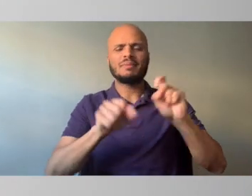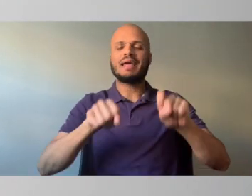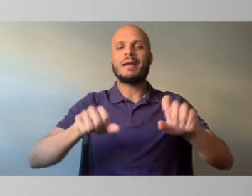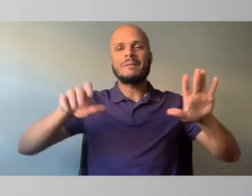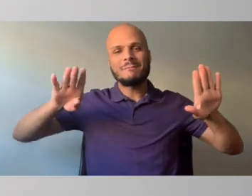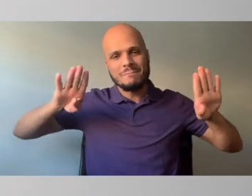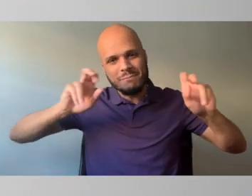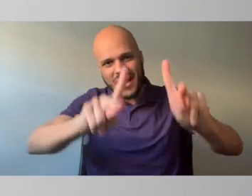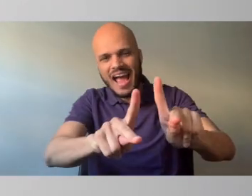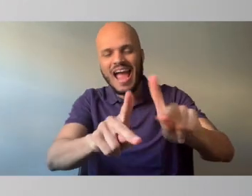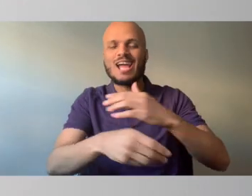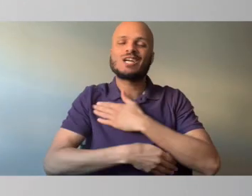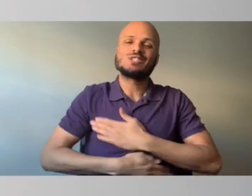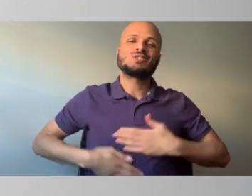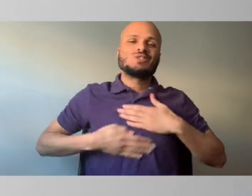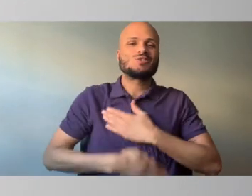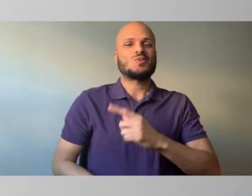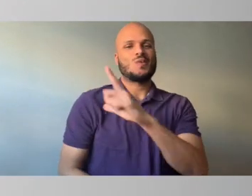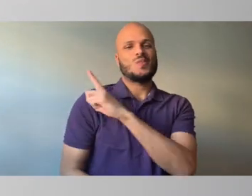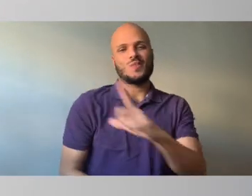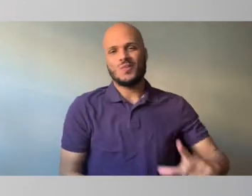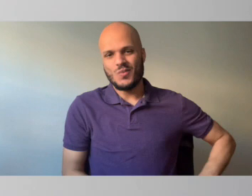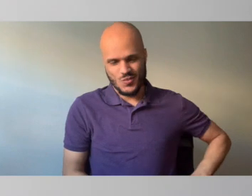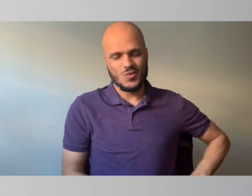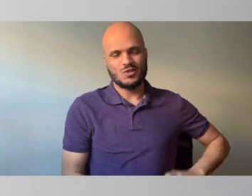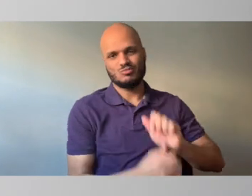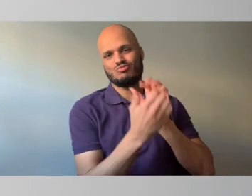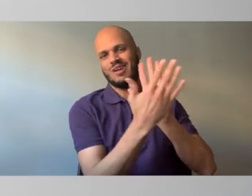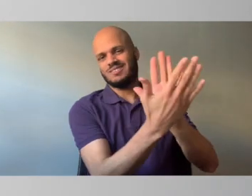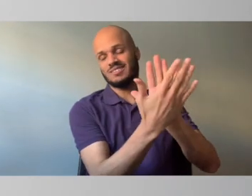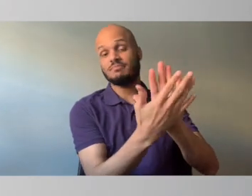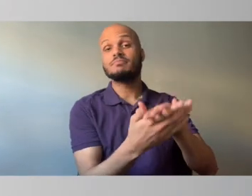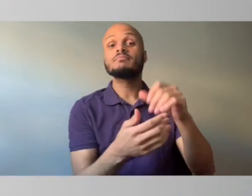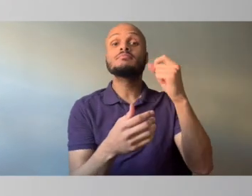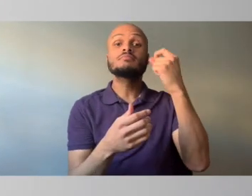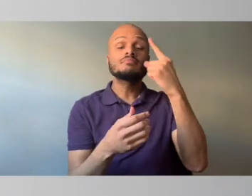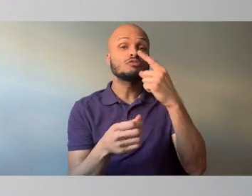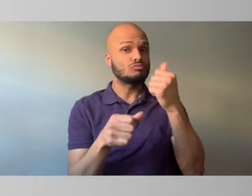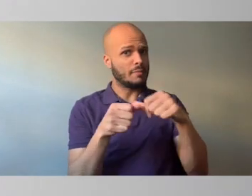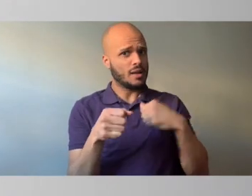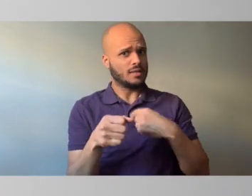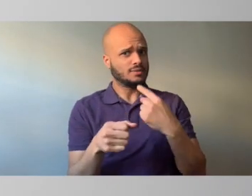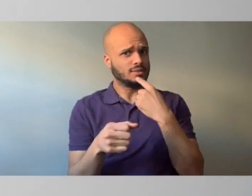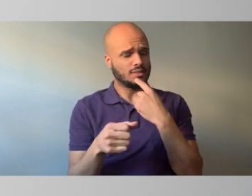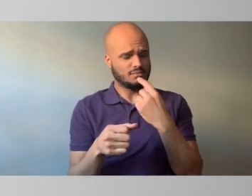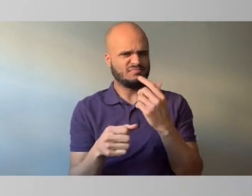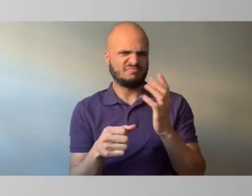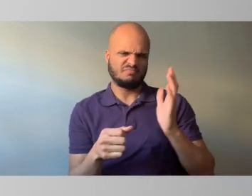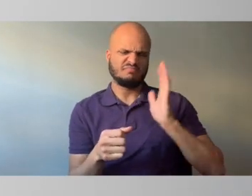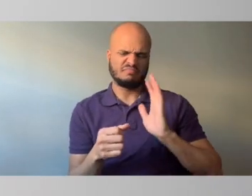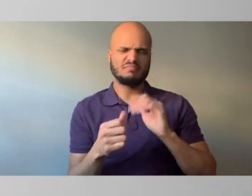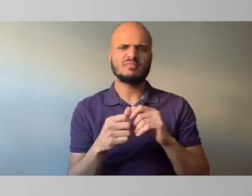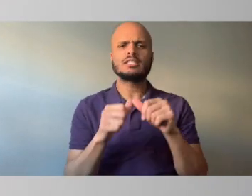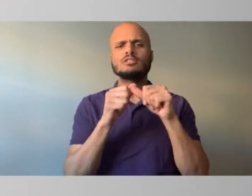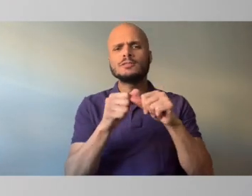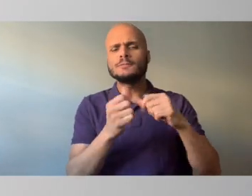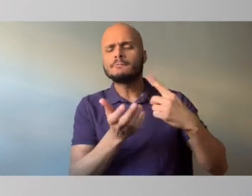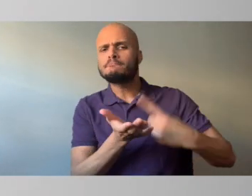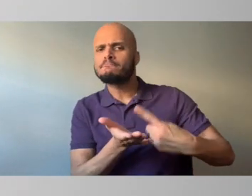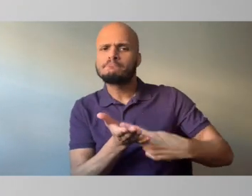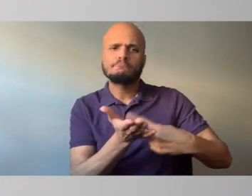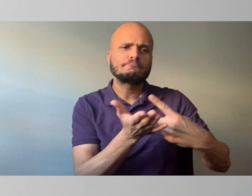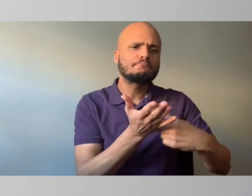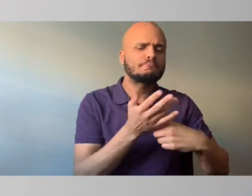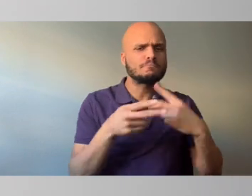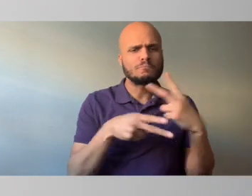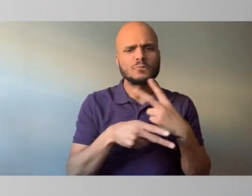of the Lord. Now, what we'll be doing, as I stated before, we'll continue to have conversations because I, as your pastor, want to